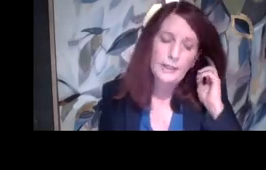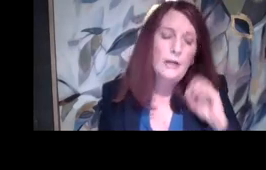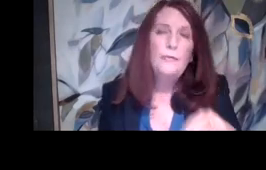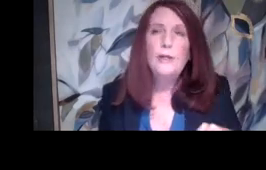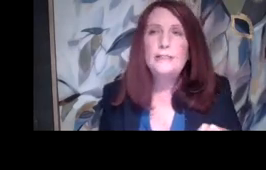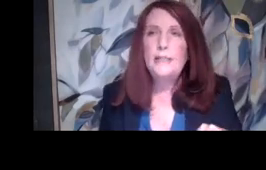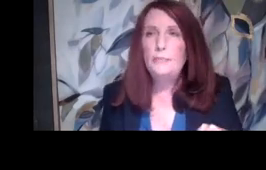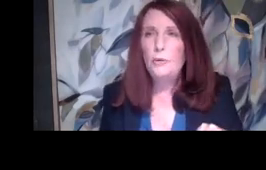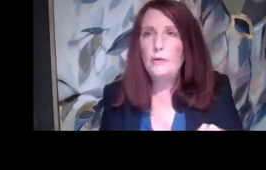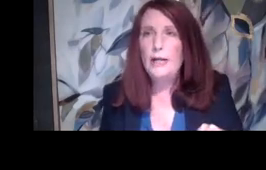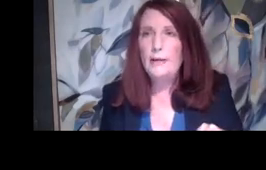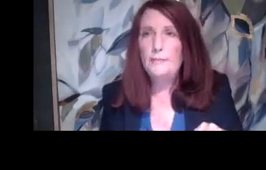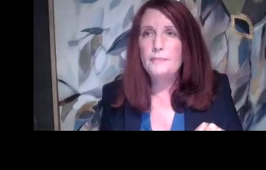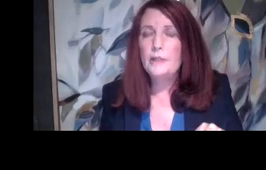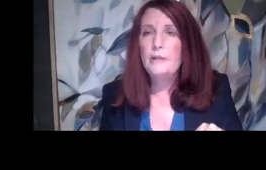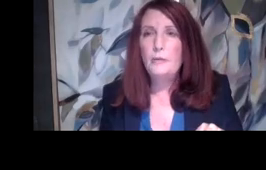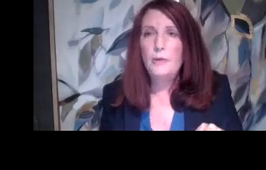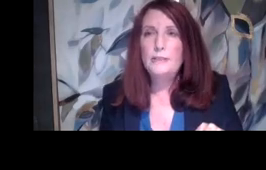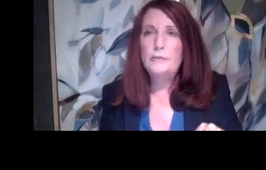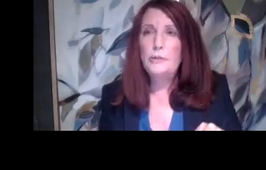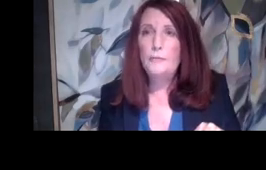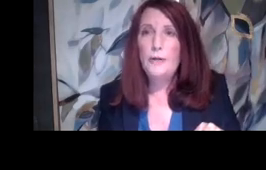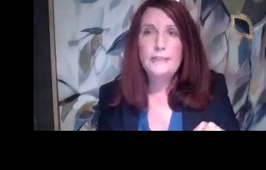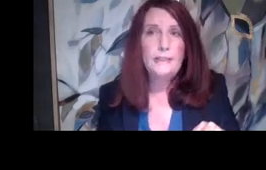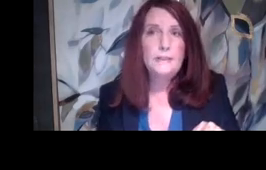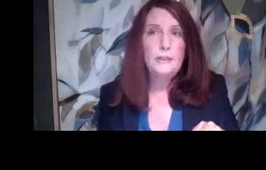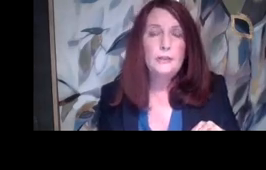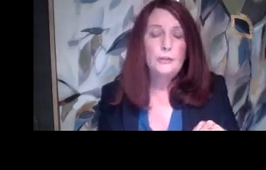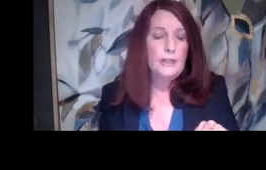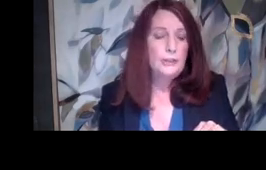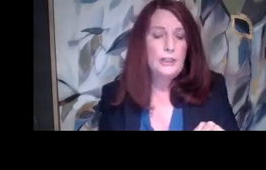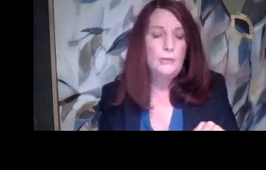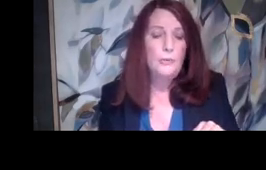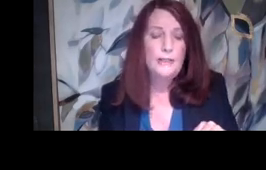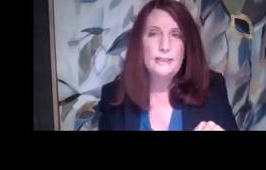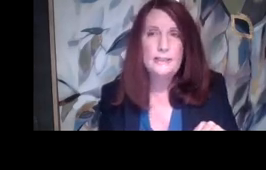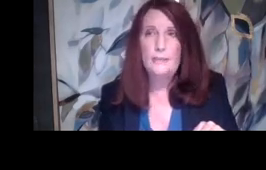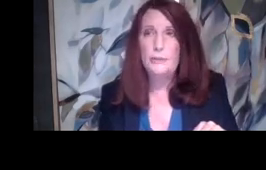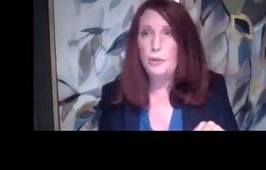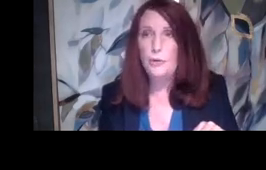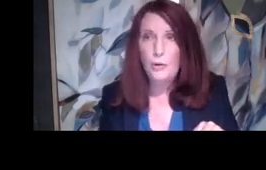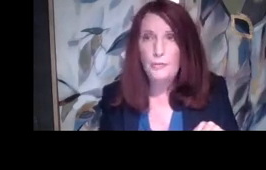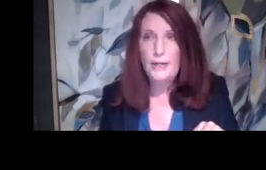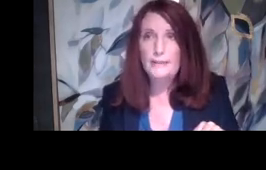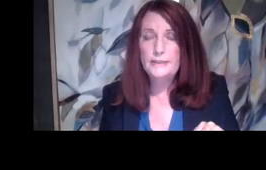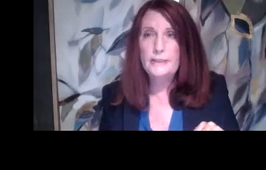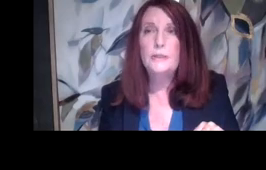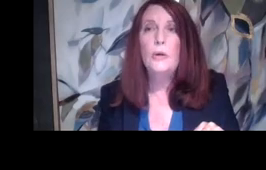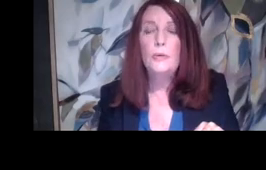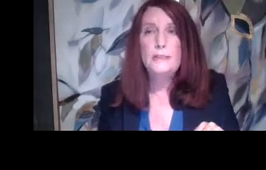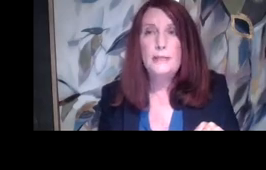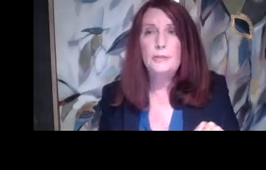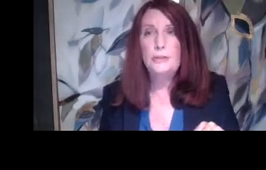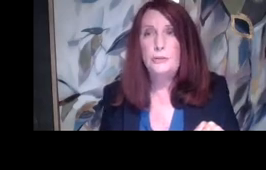For example, it was, you know, Francine's concern that she wasn't able to go to all the practices,